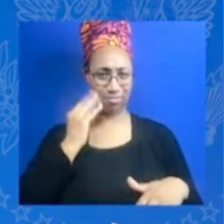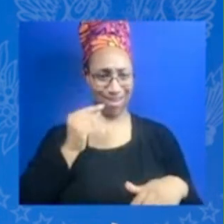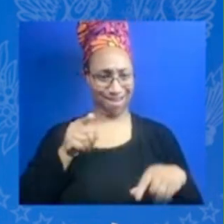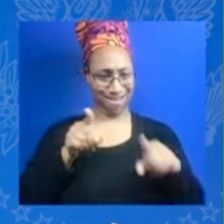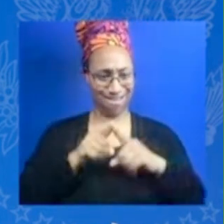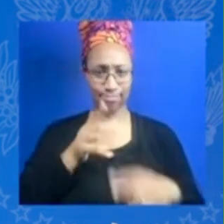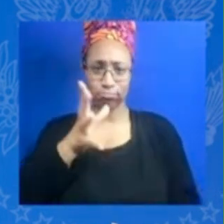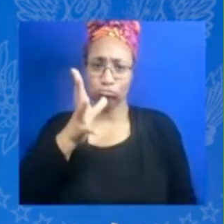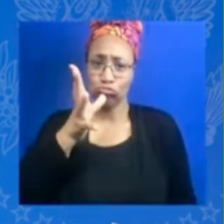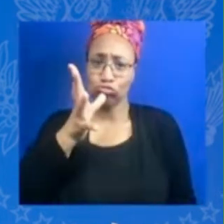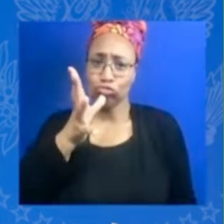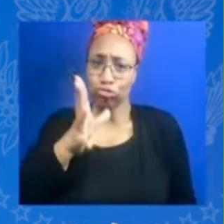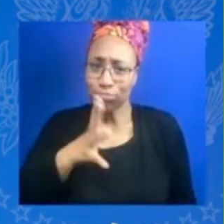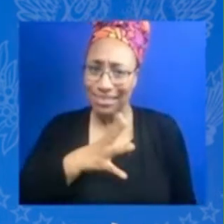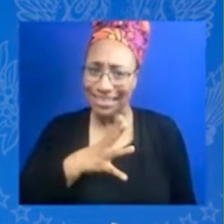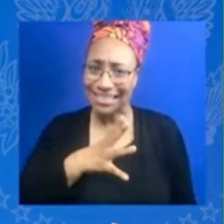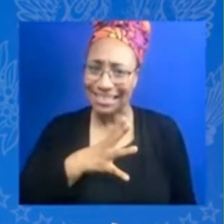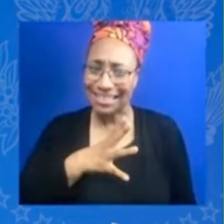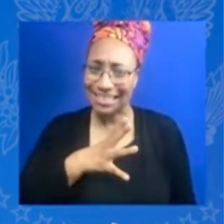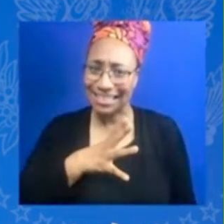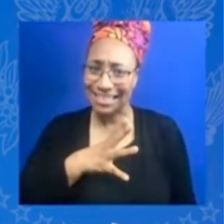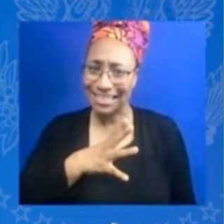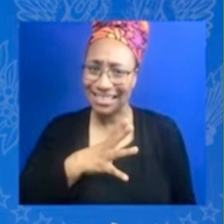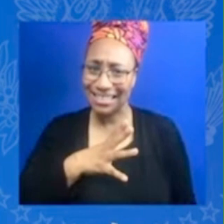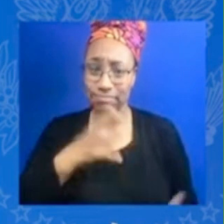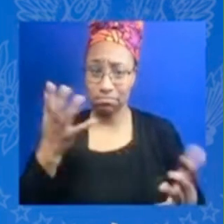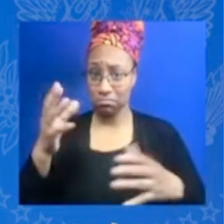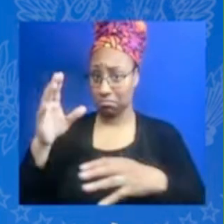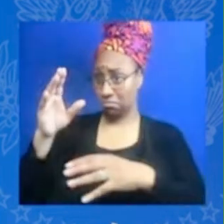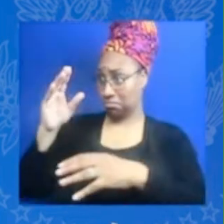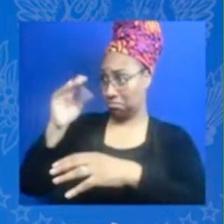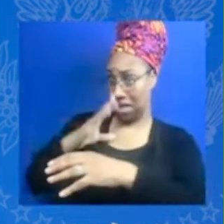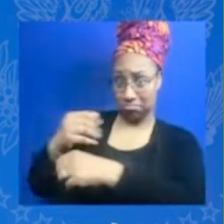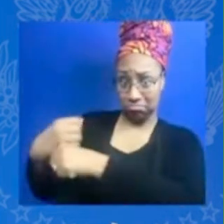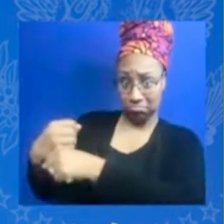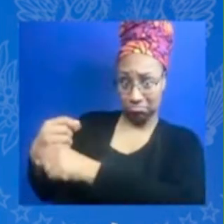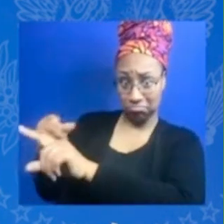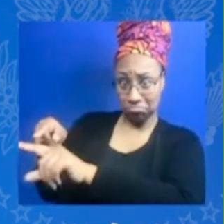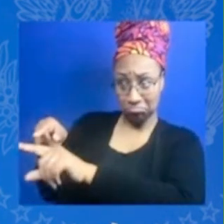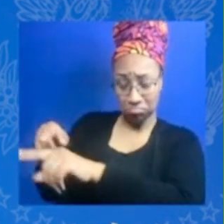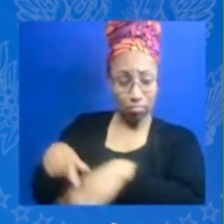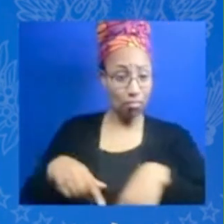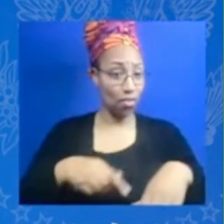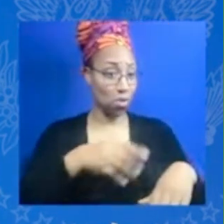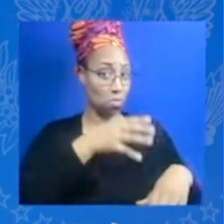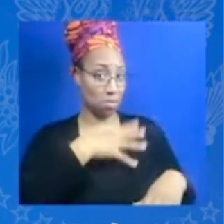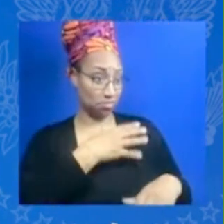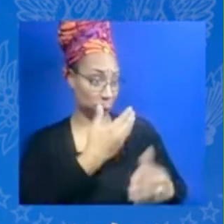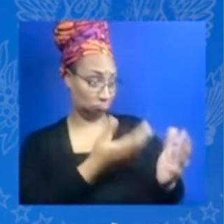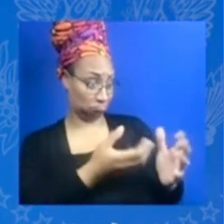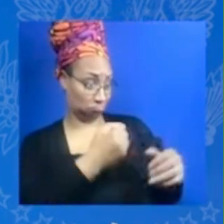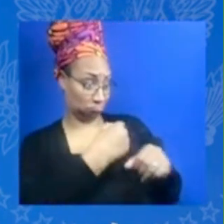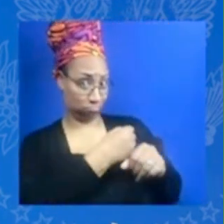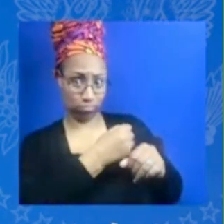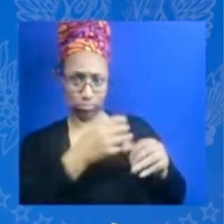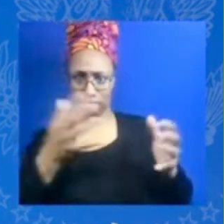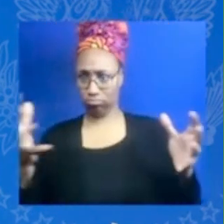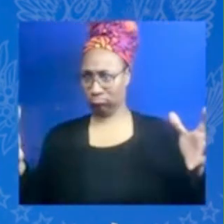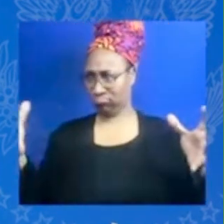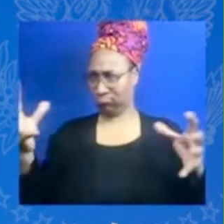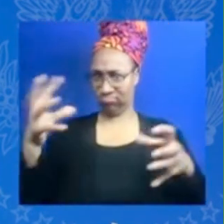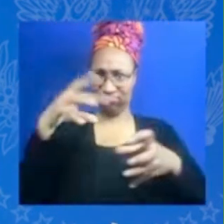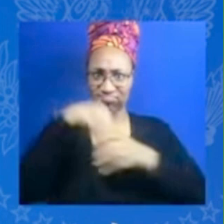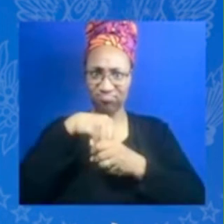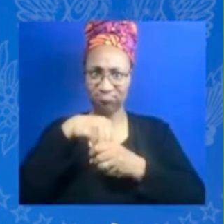made up of masculine and feminine energy we all have both inside of us i'm deeply grateful for the masculine energy in me that helped me